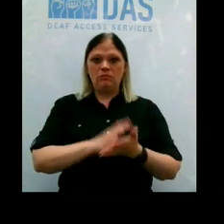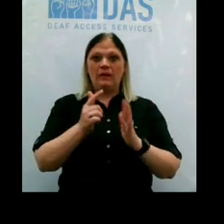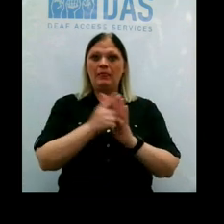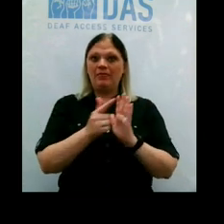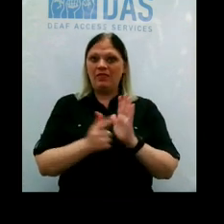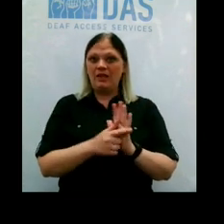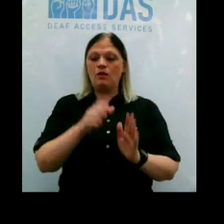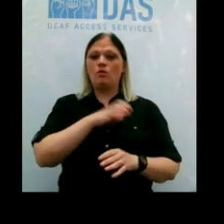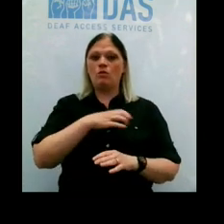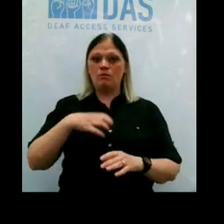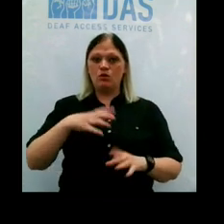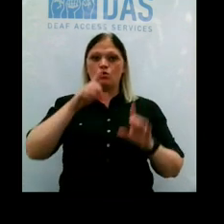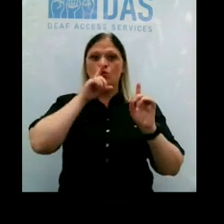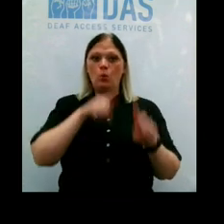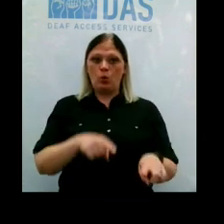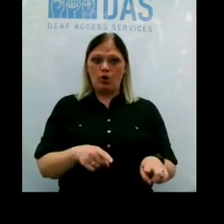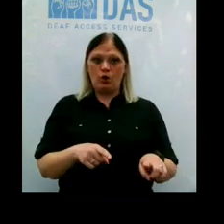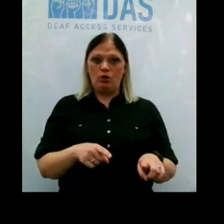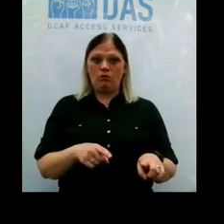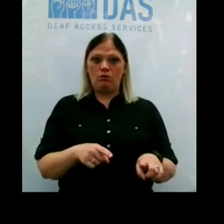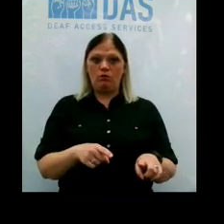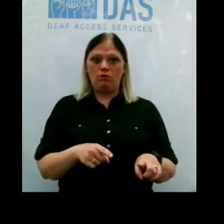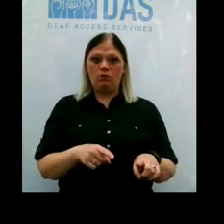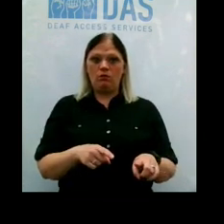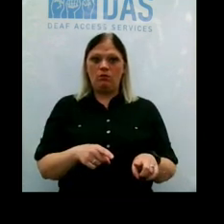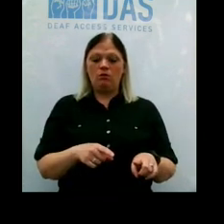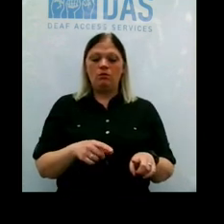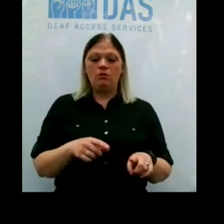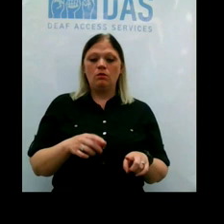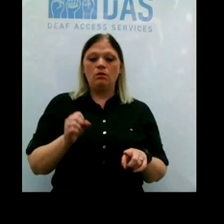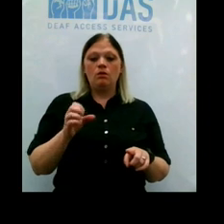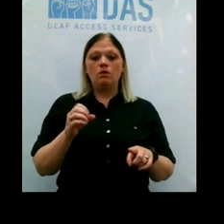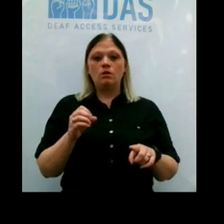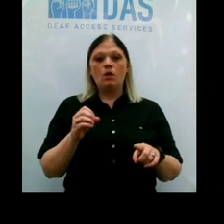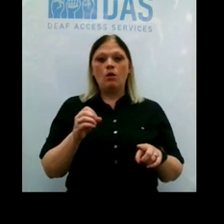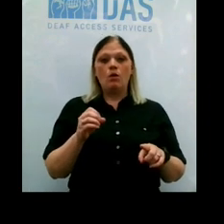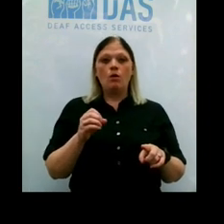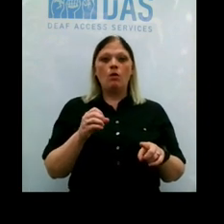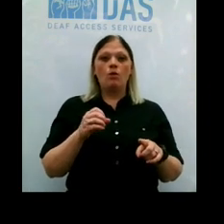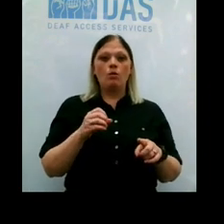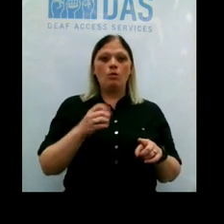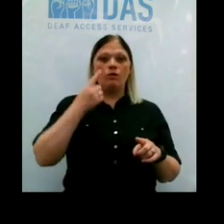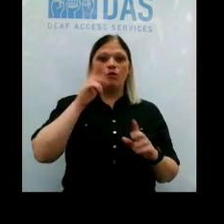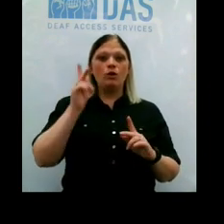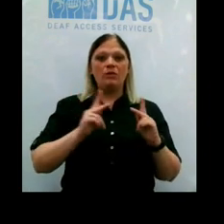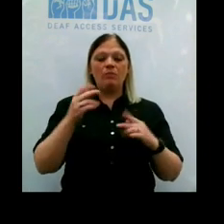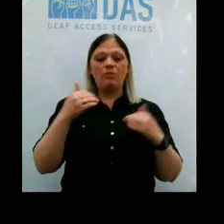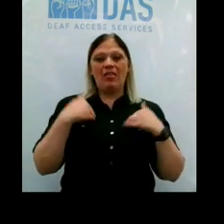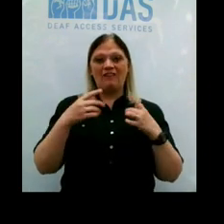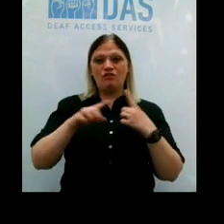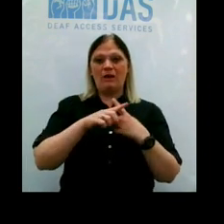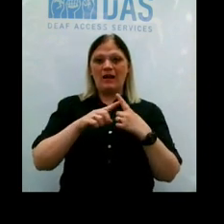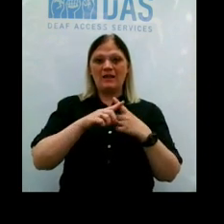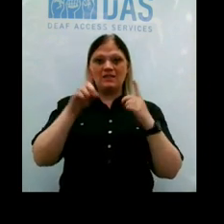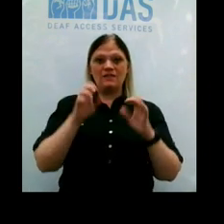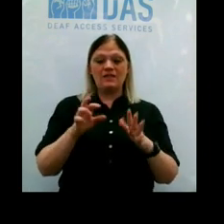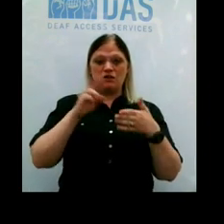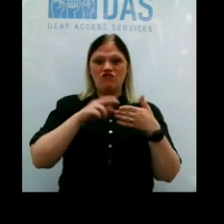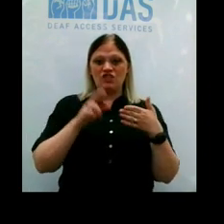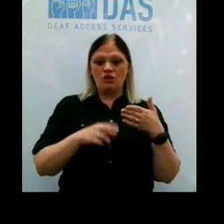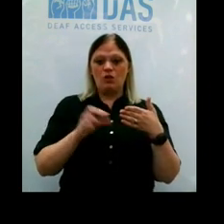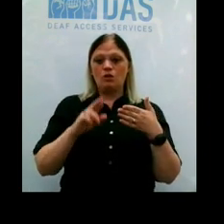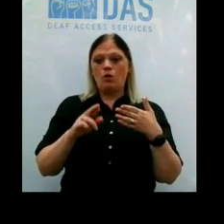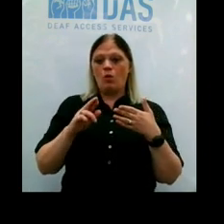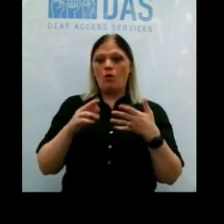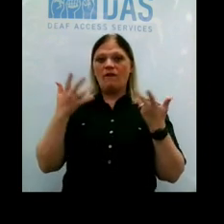binding, and so for people to either who have a positive test result or people who have